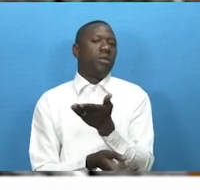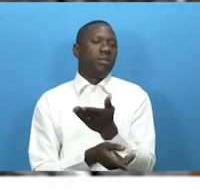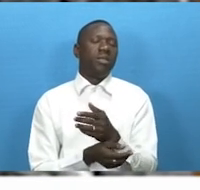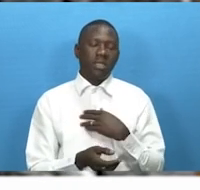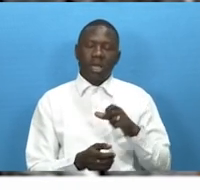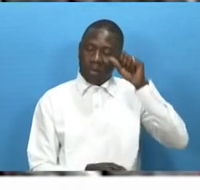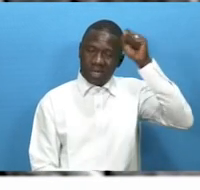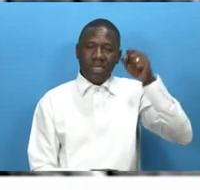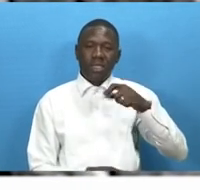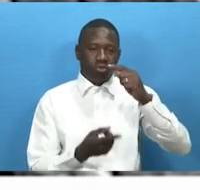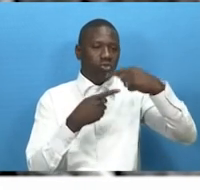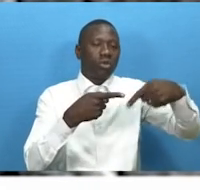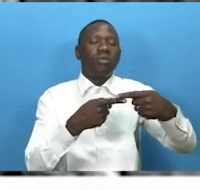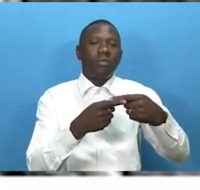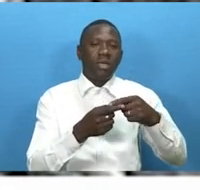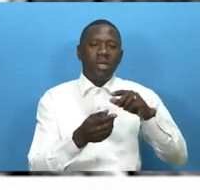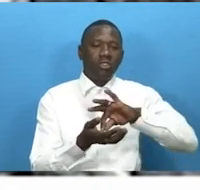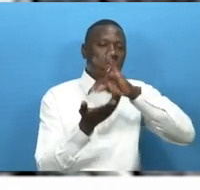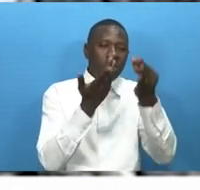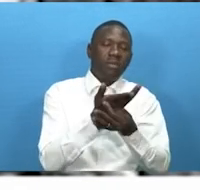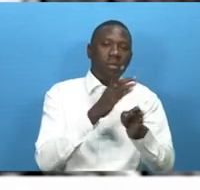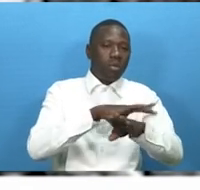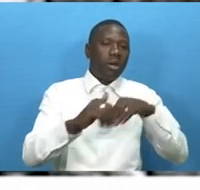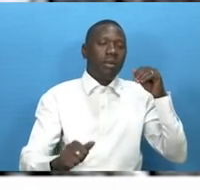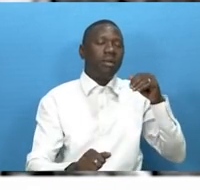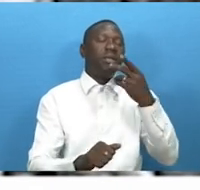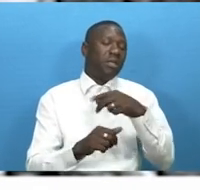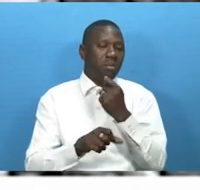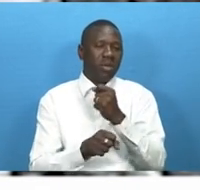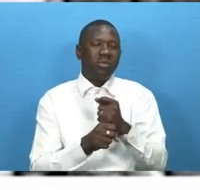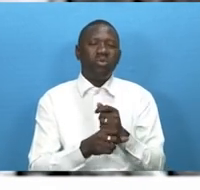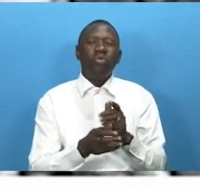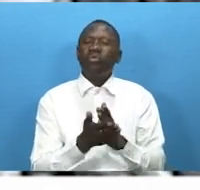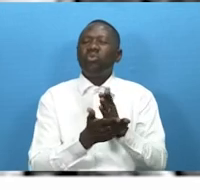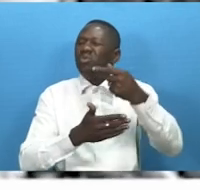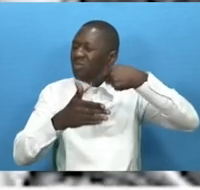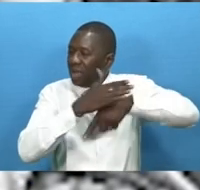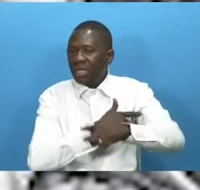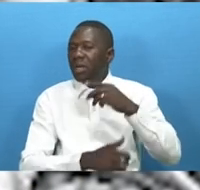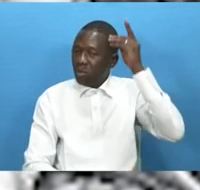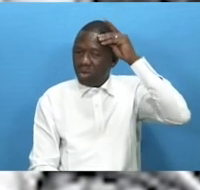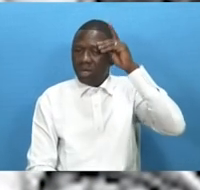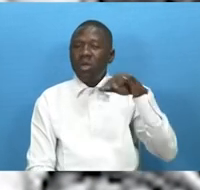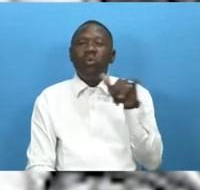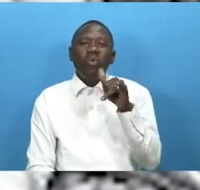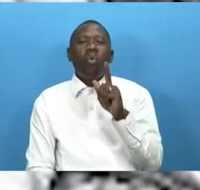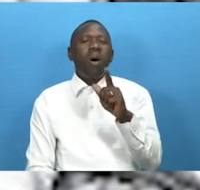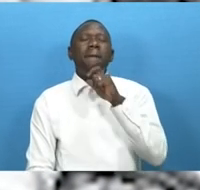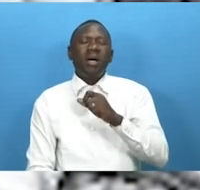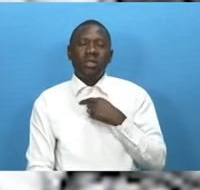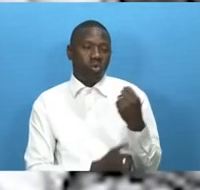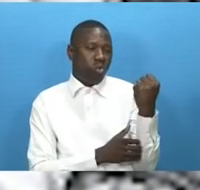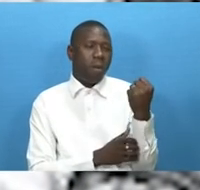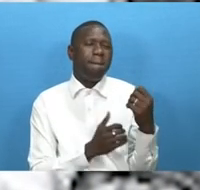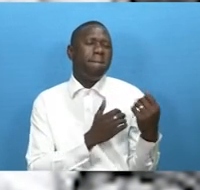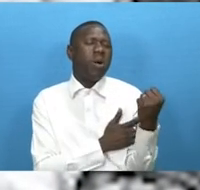presidential successions tend to be rooted in patriarchal authoritarian politics, in which one man holds too much power for